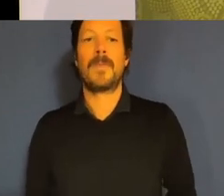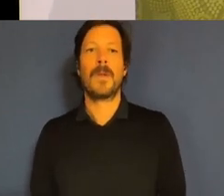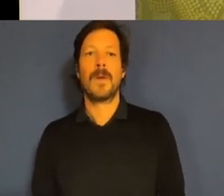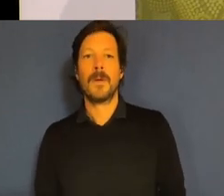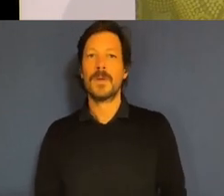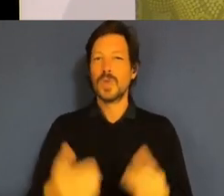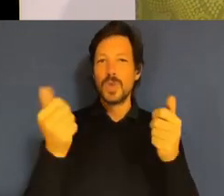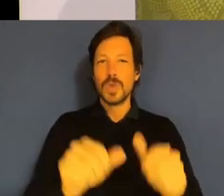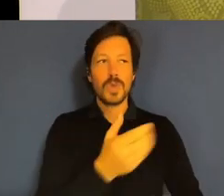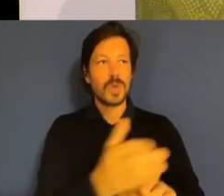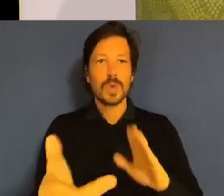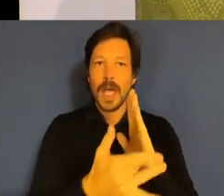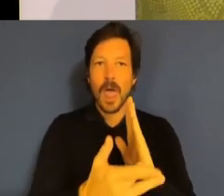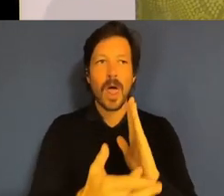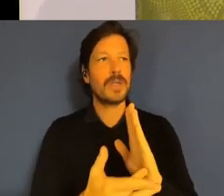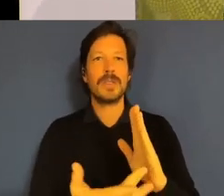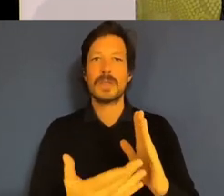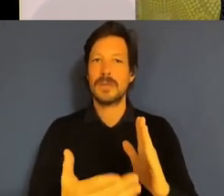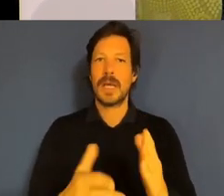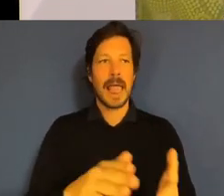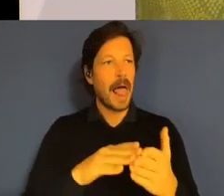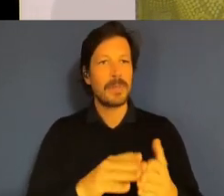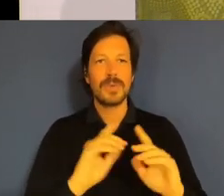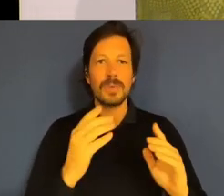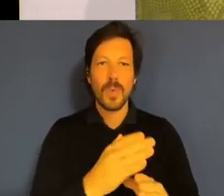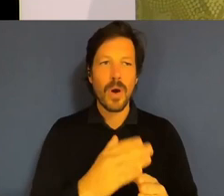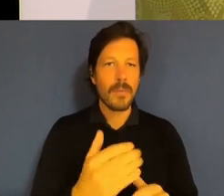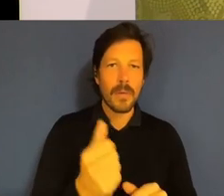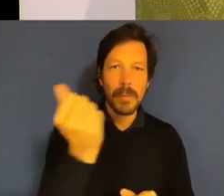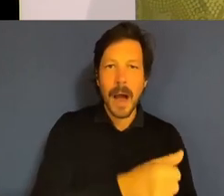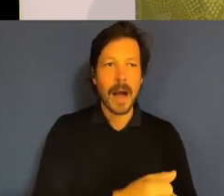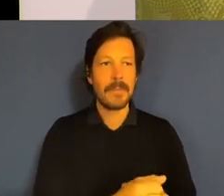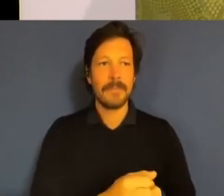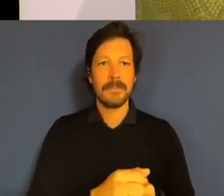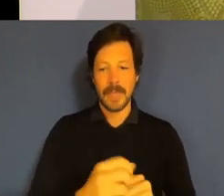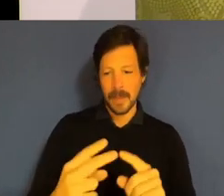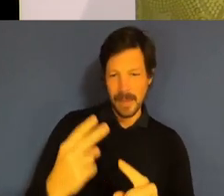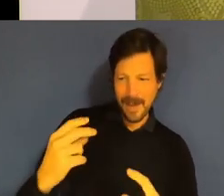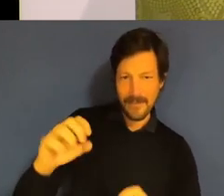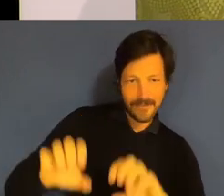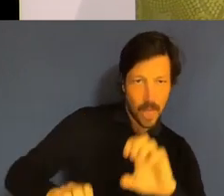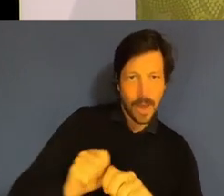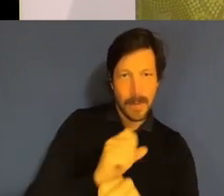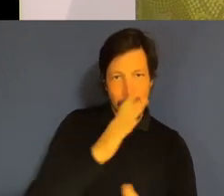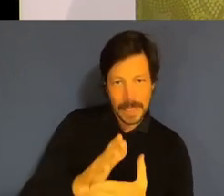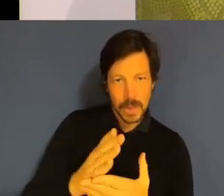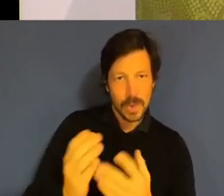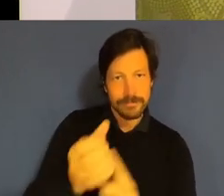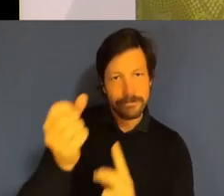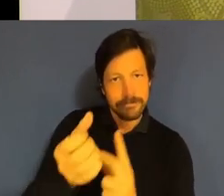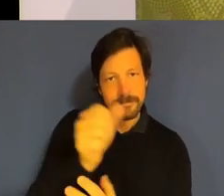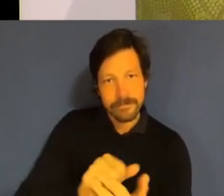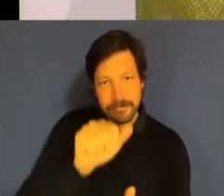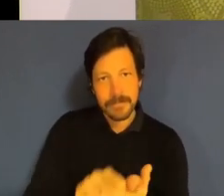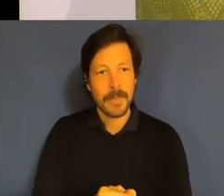technologies to help us work, to evaluate what is being done to make sure it's delivering the outcomes sought and to drive efficiency